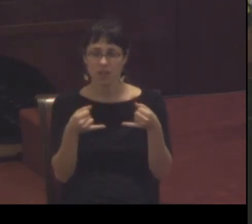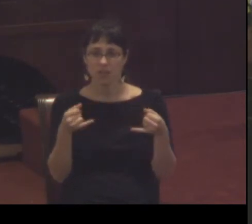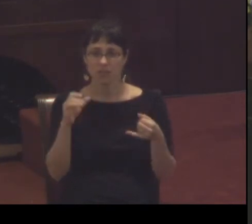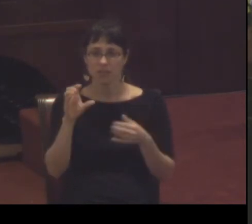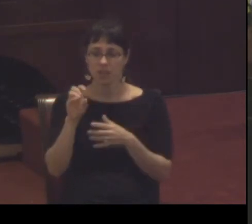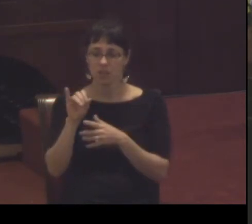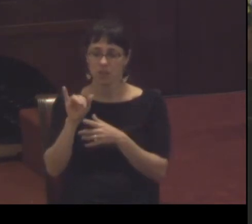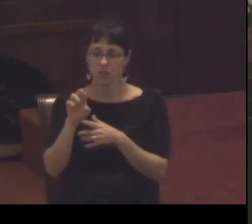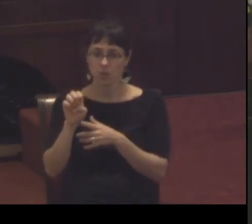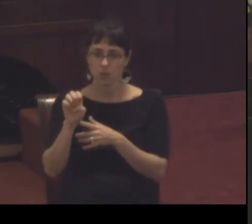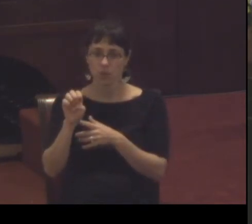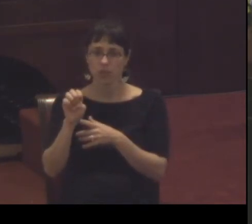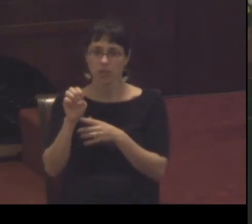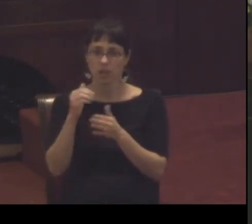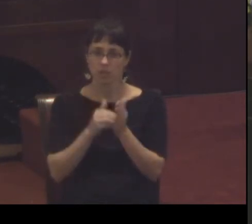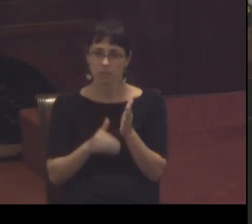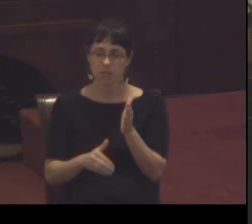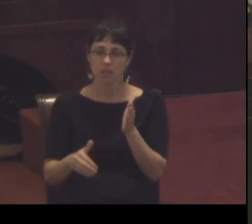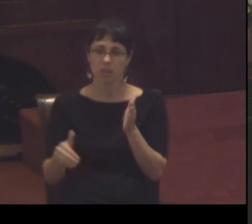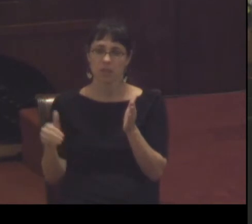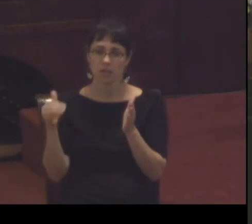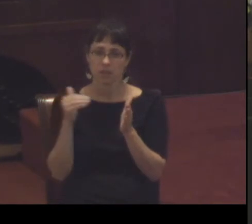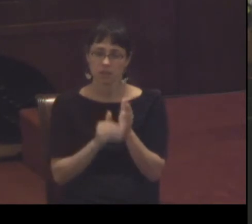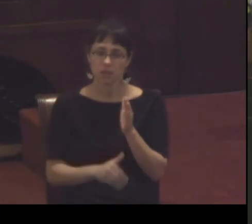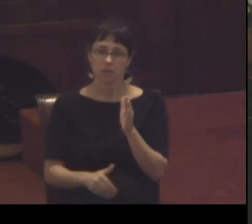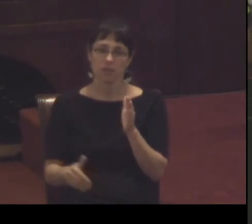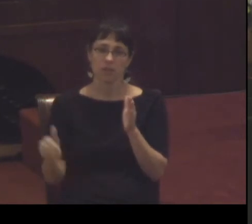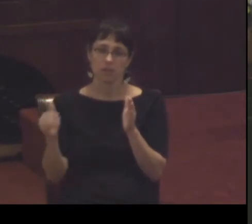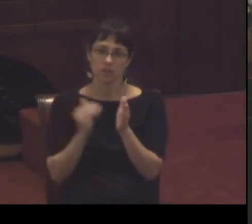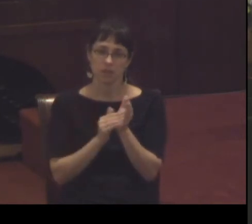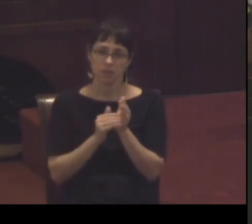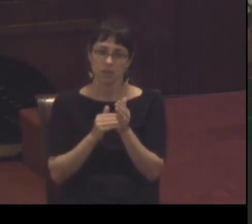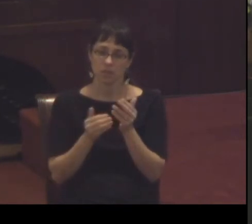repeated over and over again throughout her life